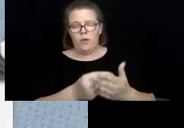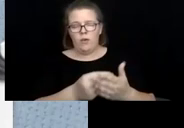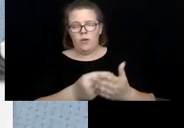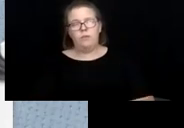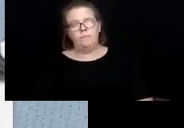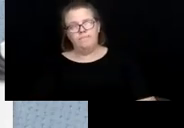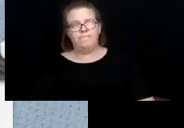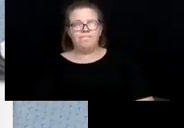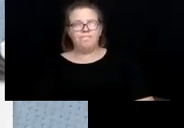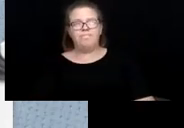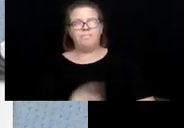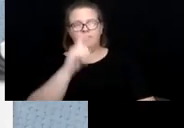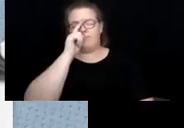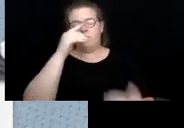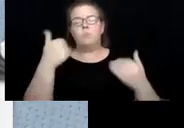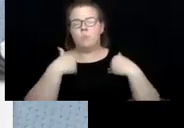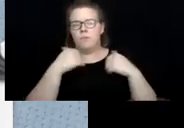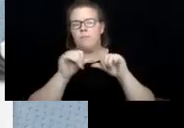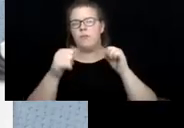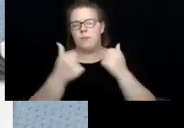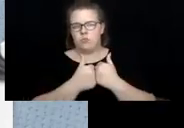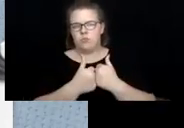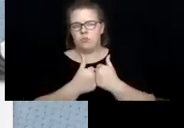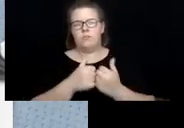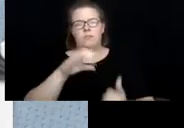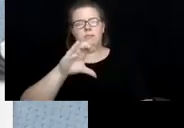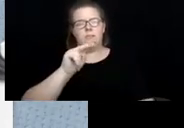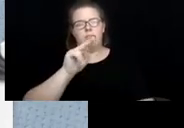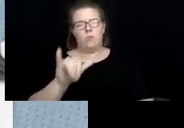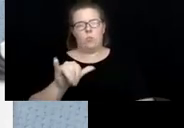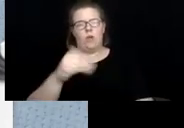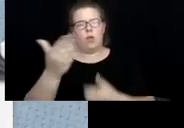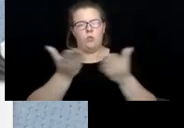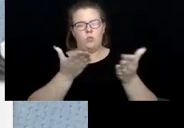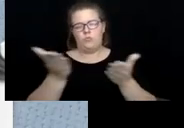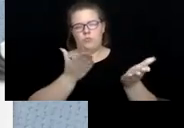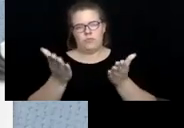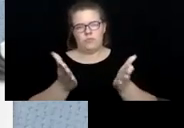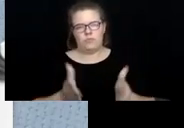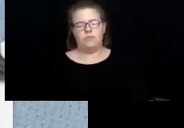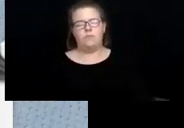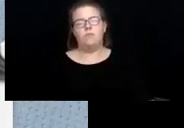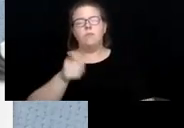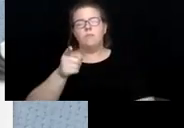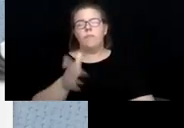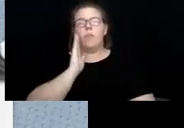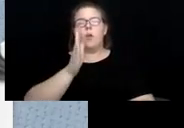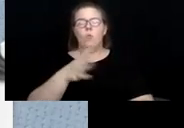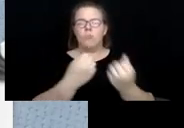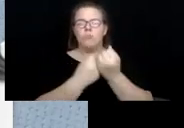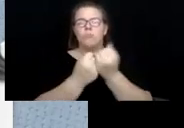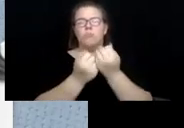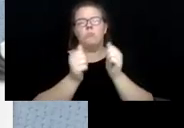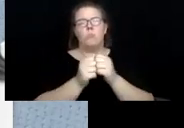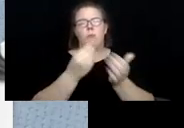there is an agency that does it. It's CNY services. They will assist with money